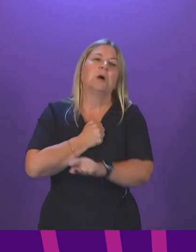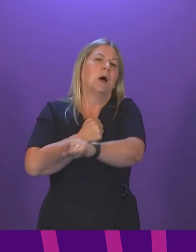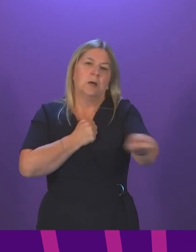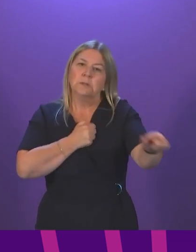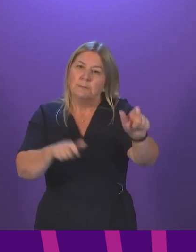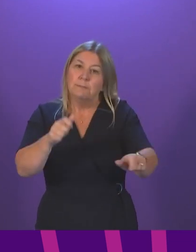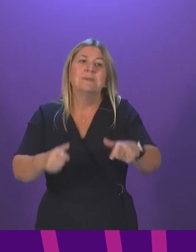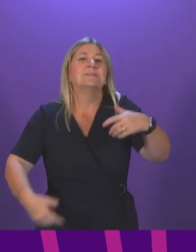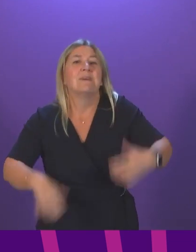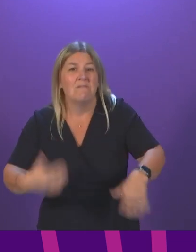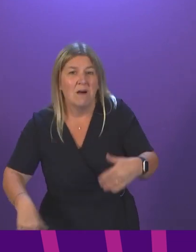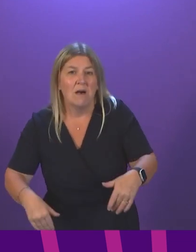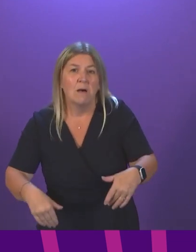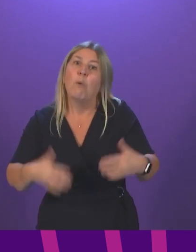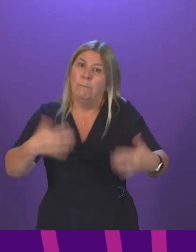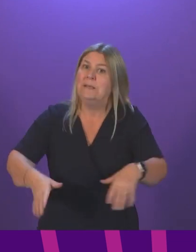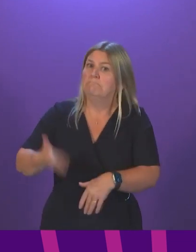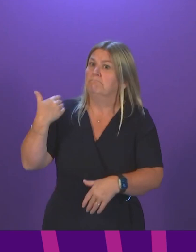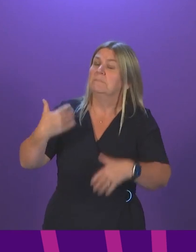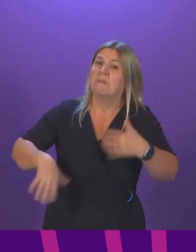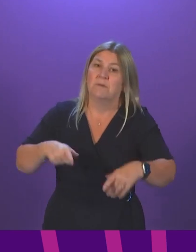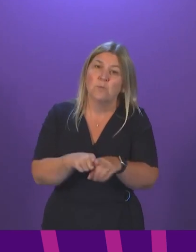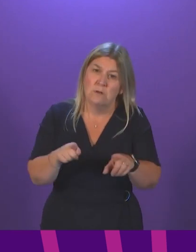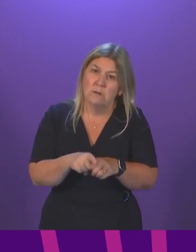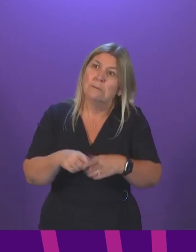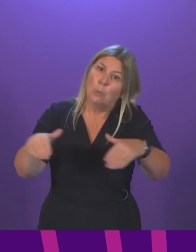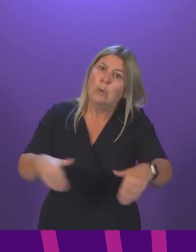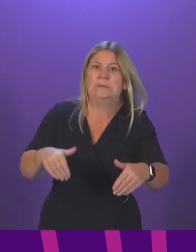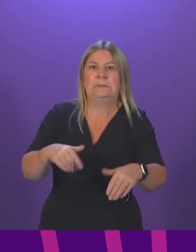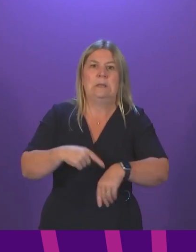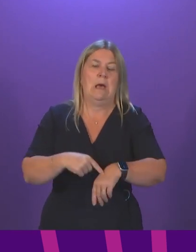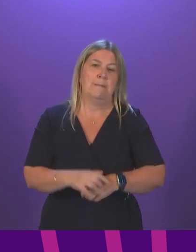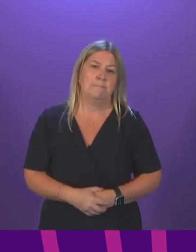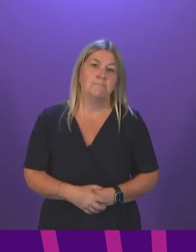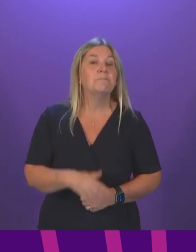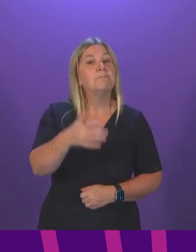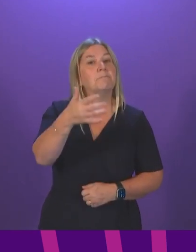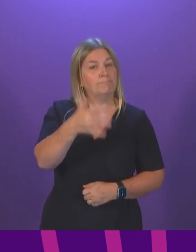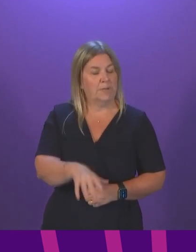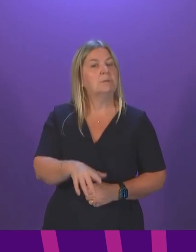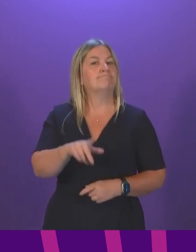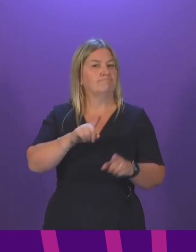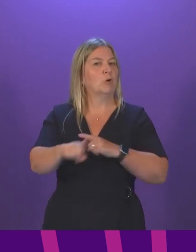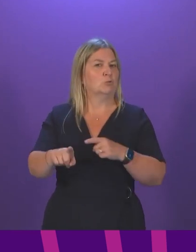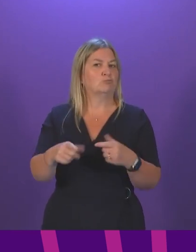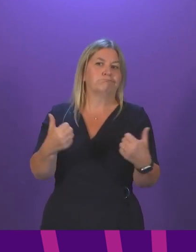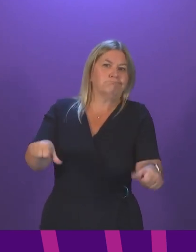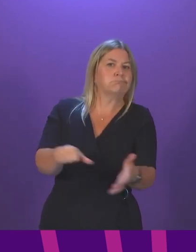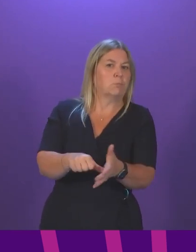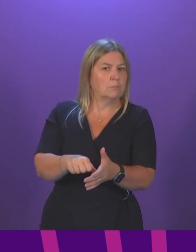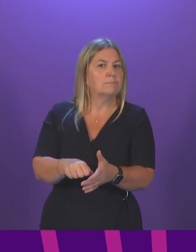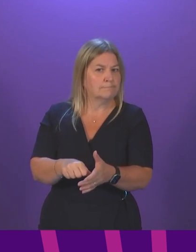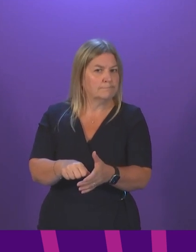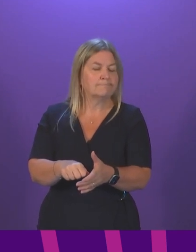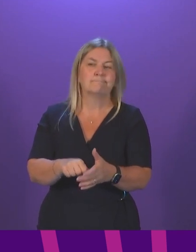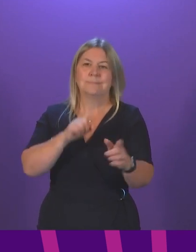or who is suffering unacceptably long waits. A range of actions have already been taken to address these challenges. For